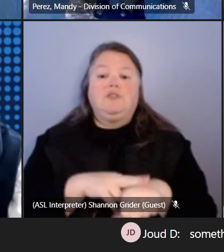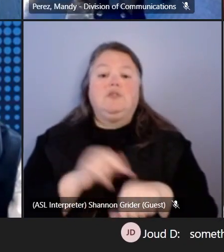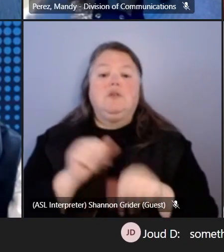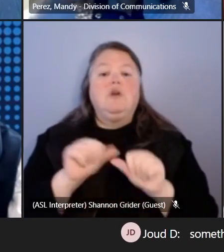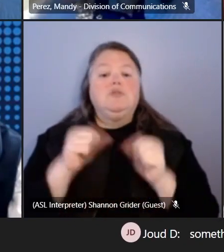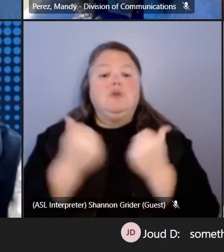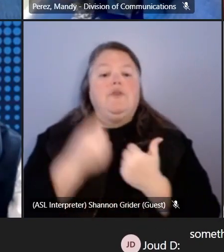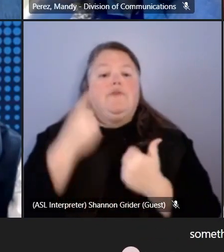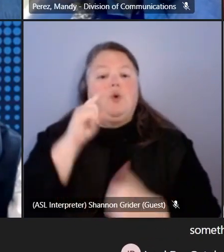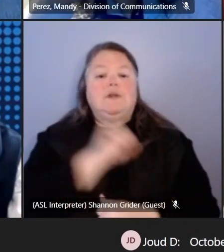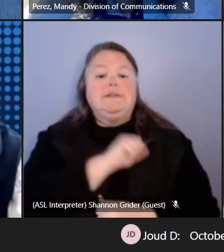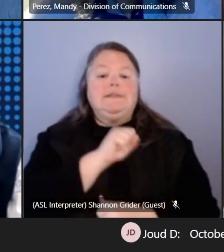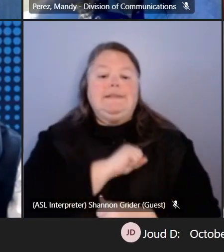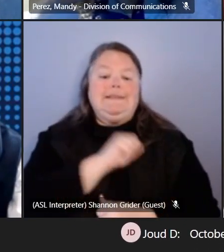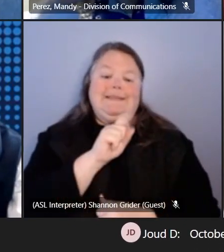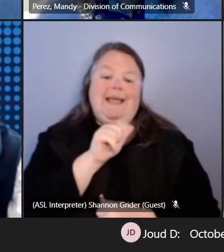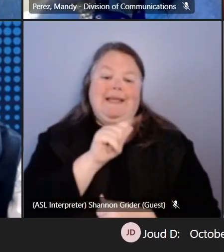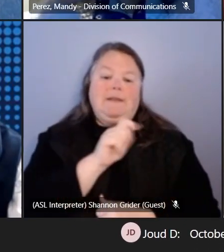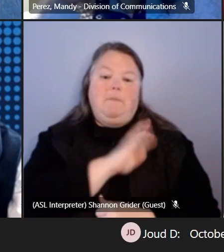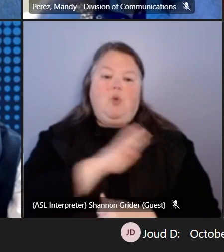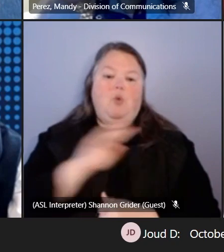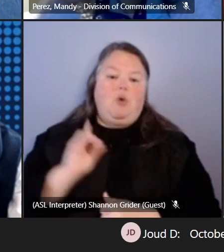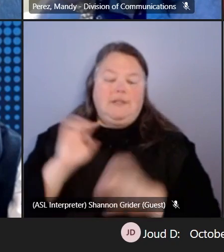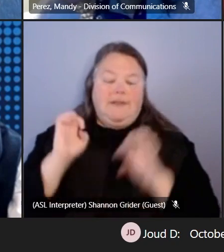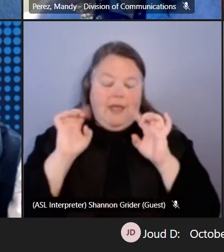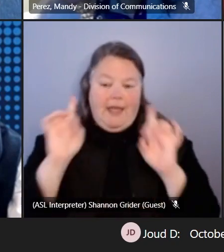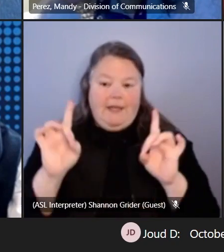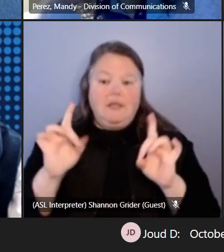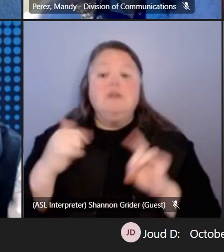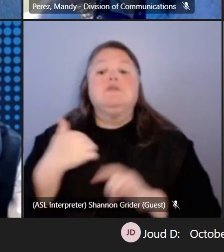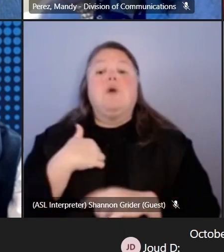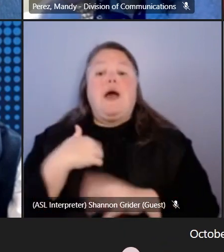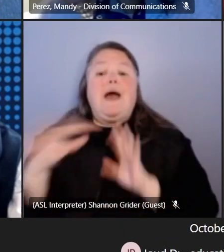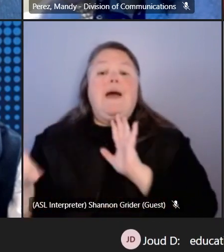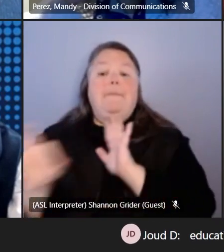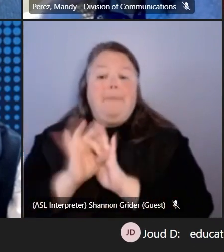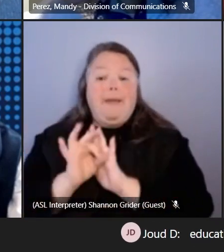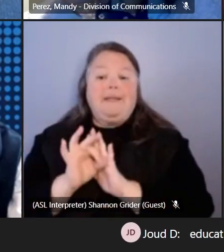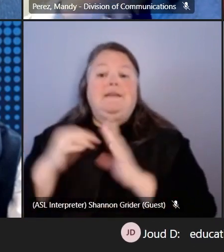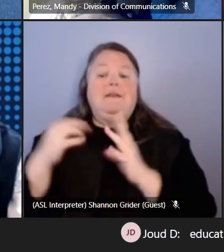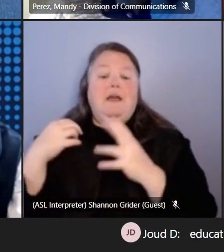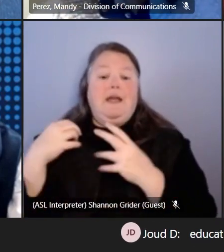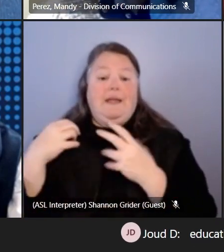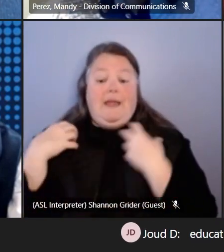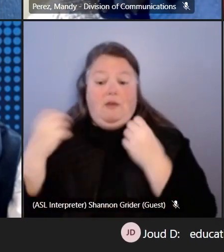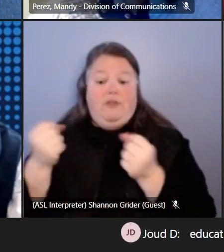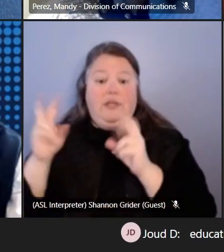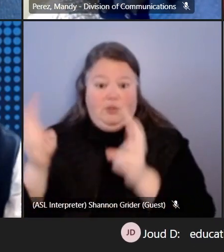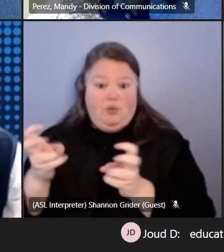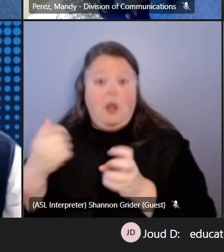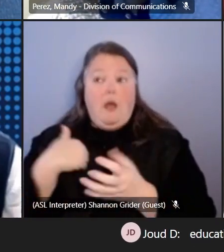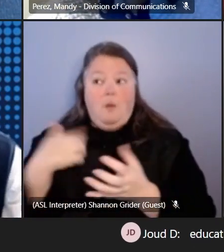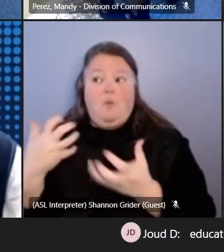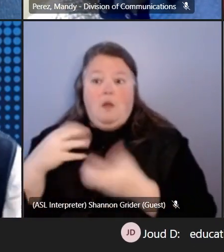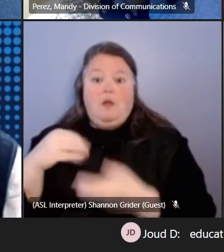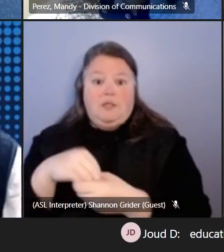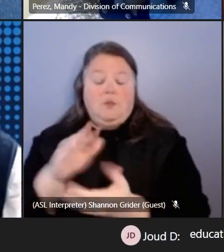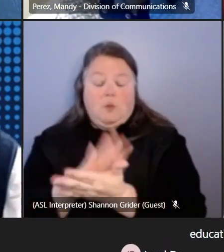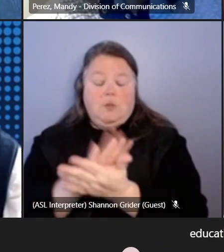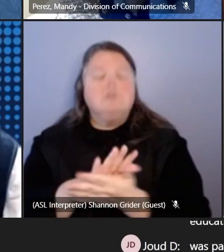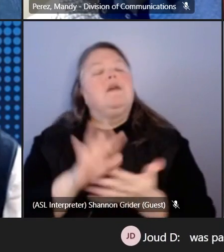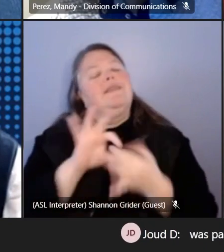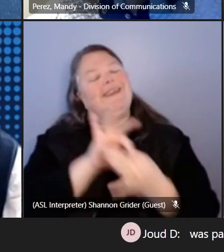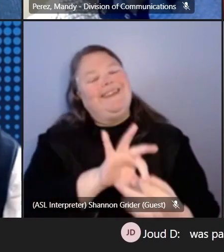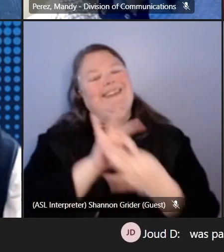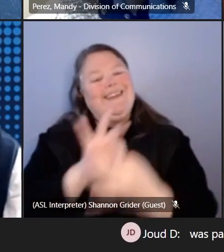State Boards of Education. So I basically got to choose a health issue that I was passionate about in schools, and that was school connectedness